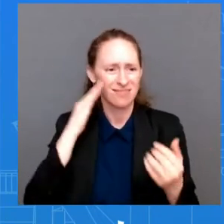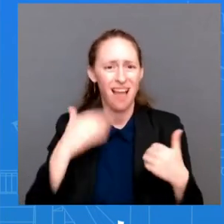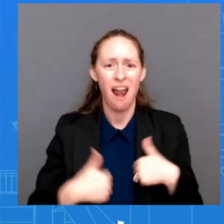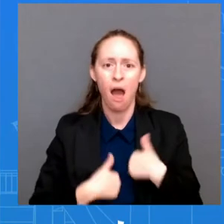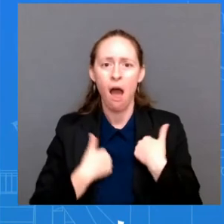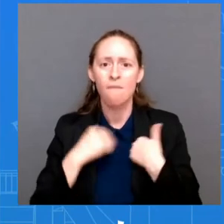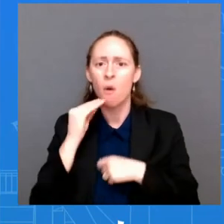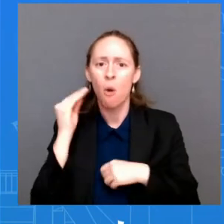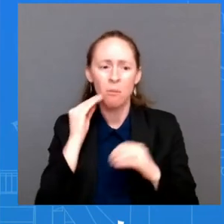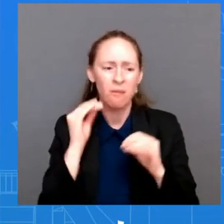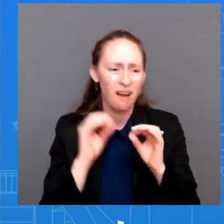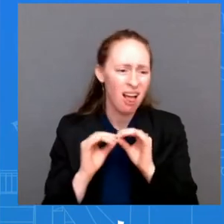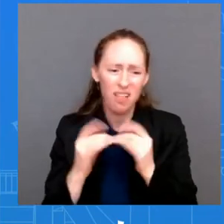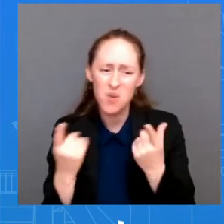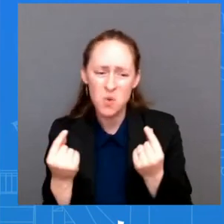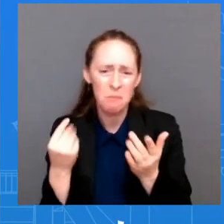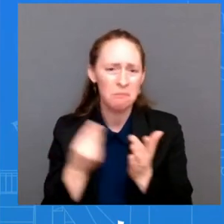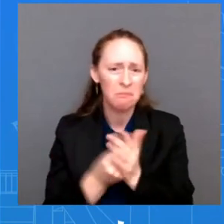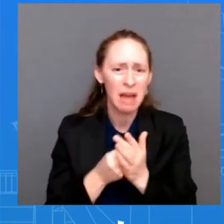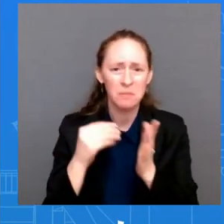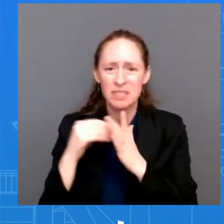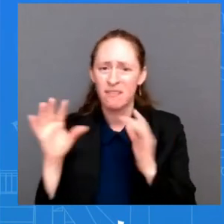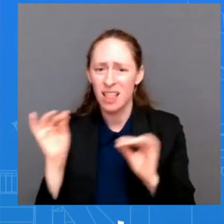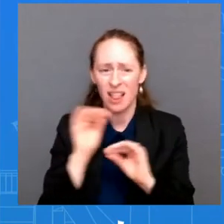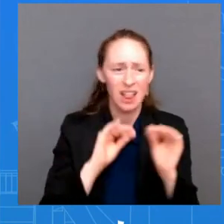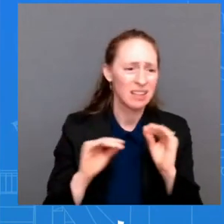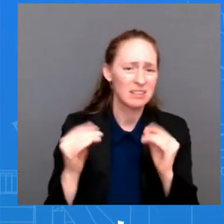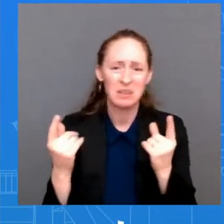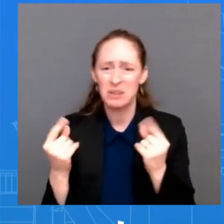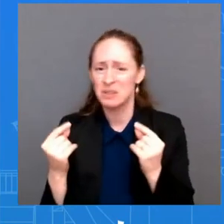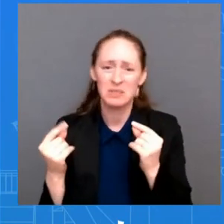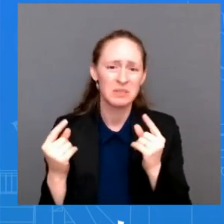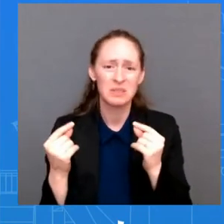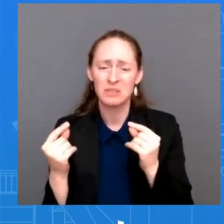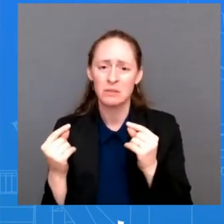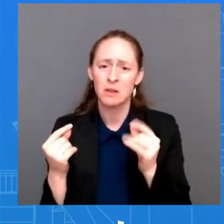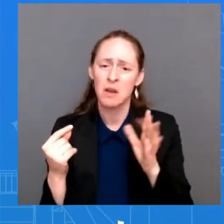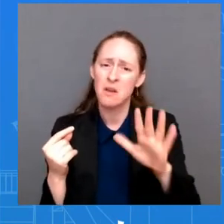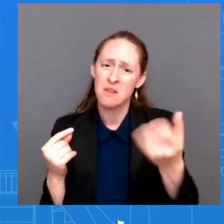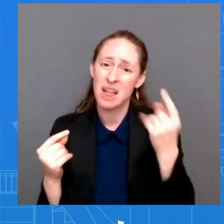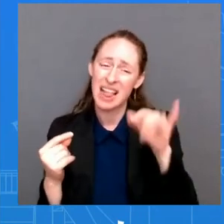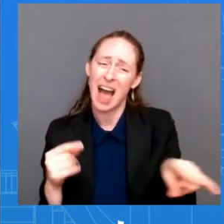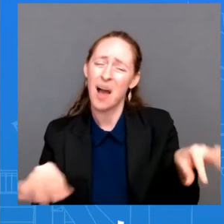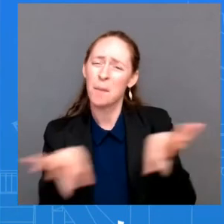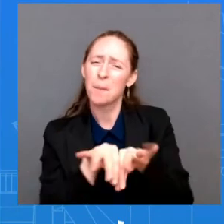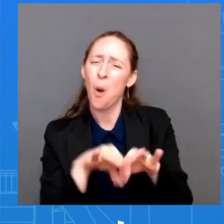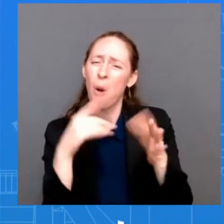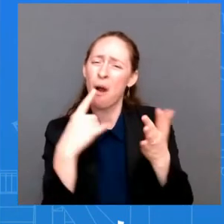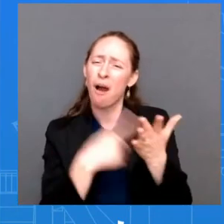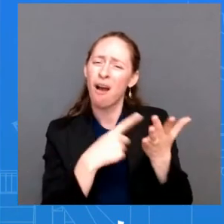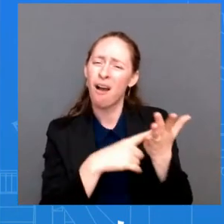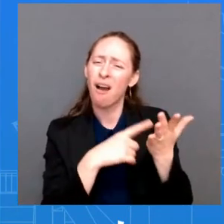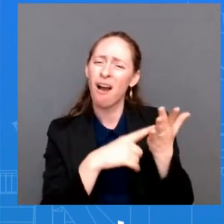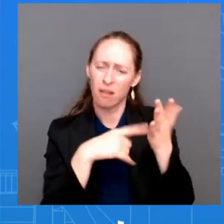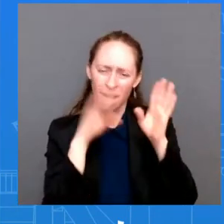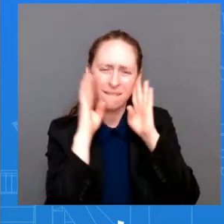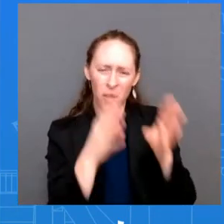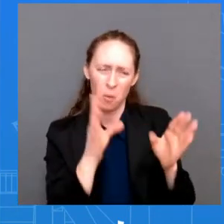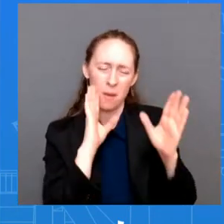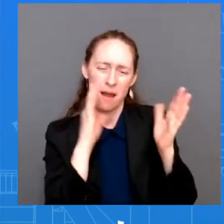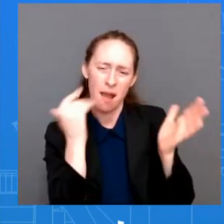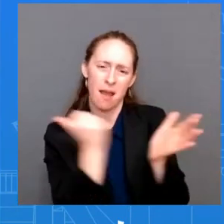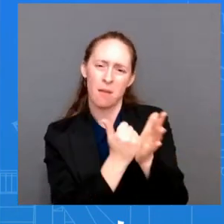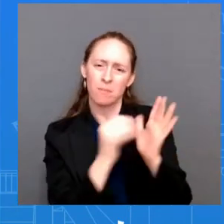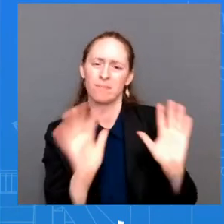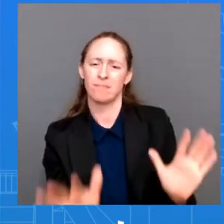whatever item that that is incredibly important to them so this is what this is going to do and so we're going to continue to talk about that uh we